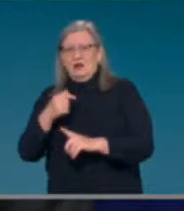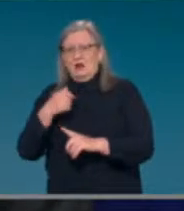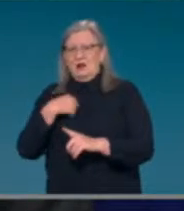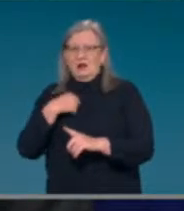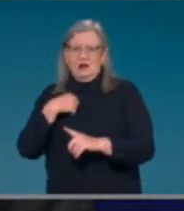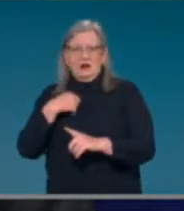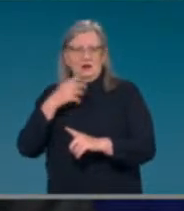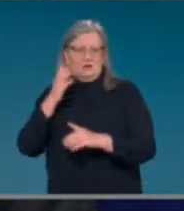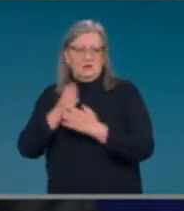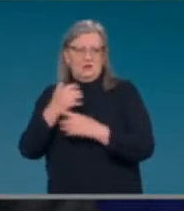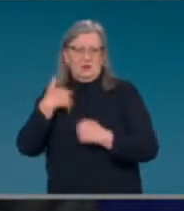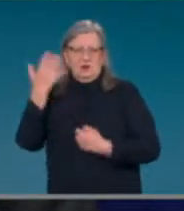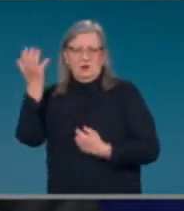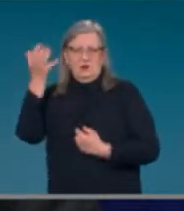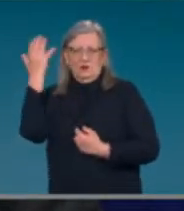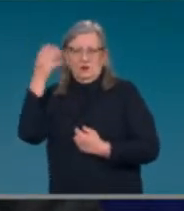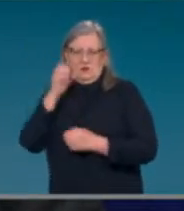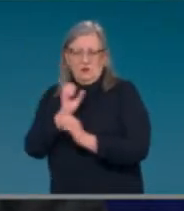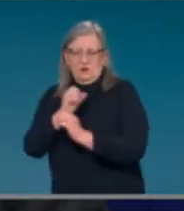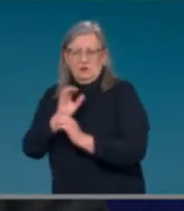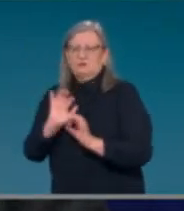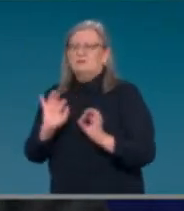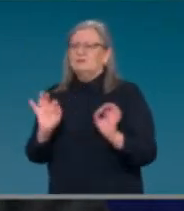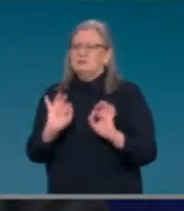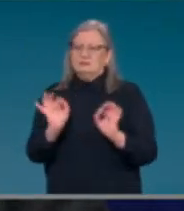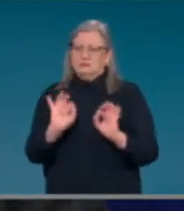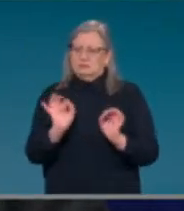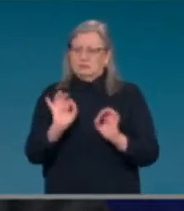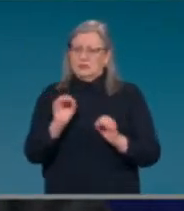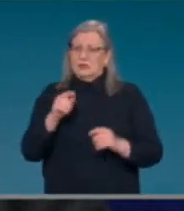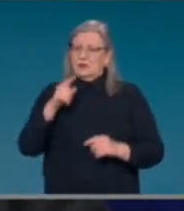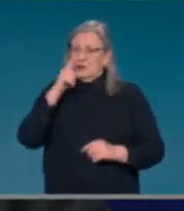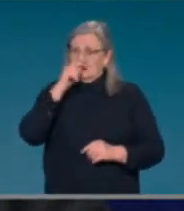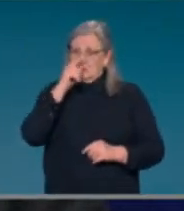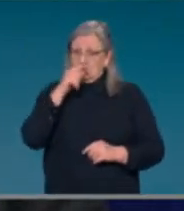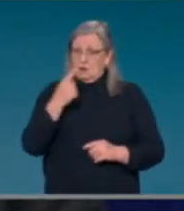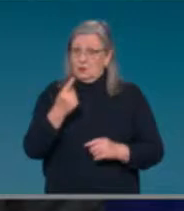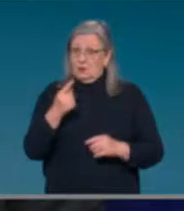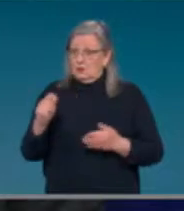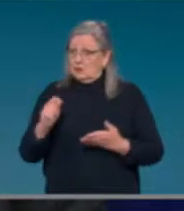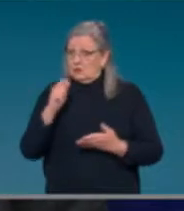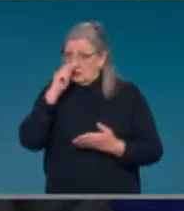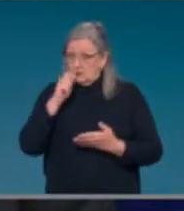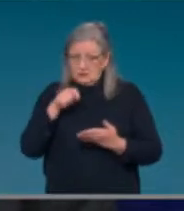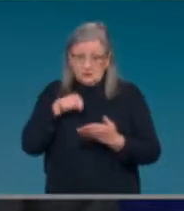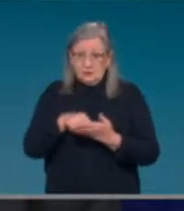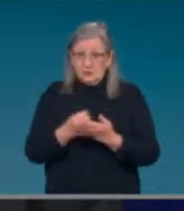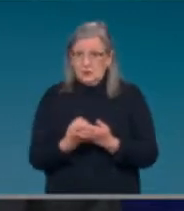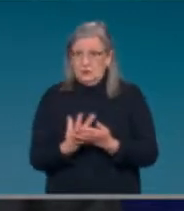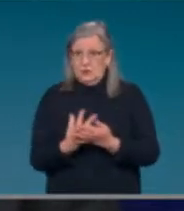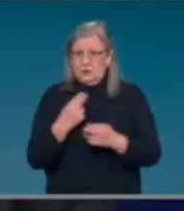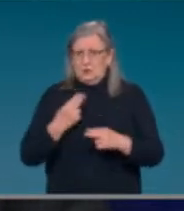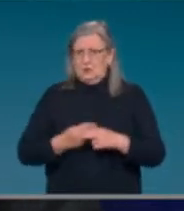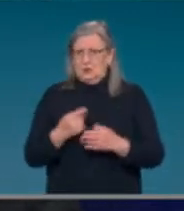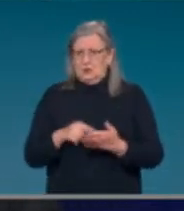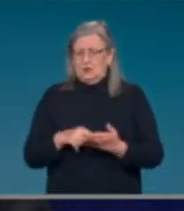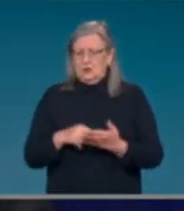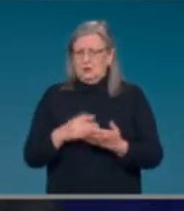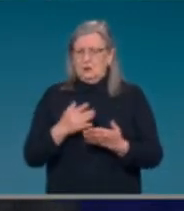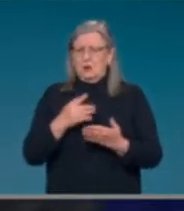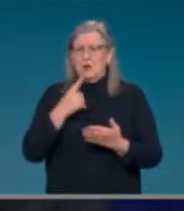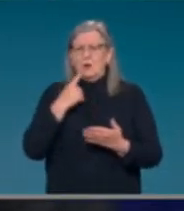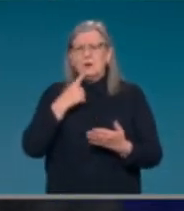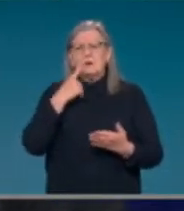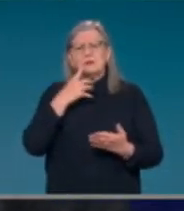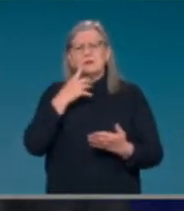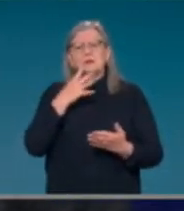test, and people who test positive should go and have a PCR gold standard test. As far as the states and territories are concerned, they're